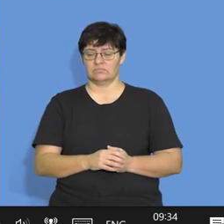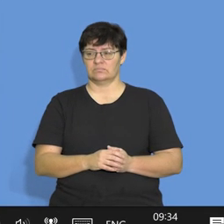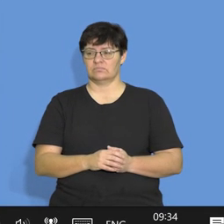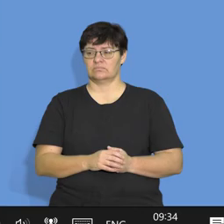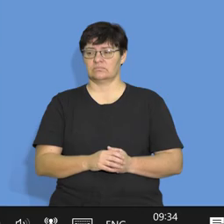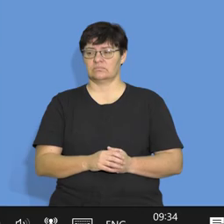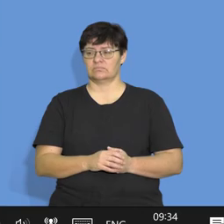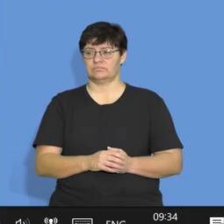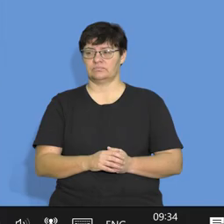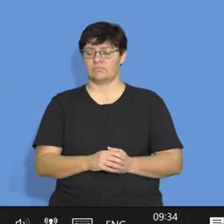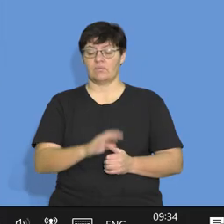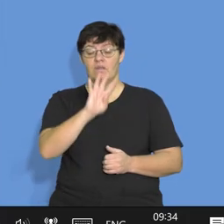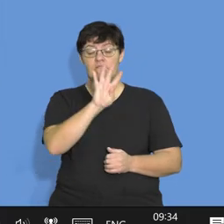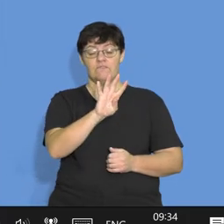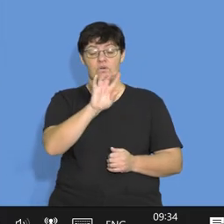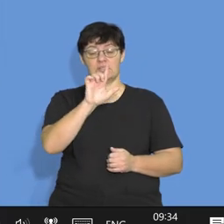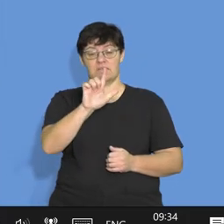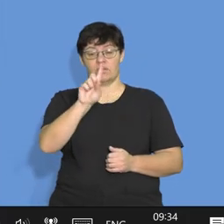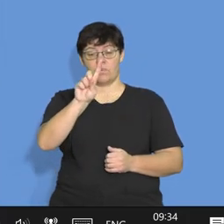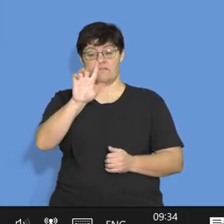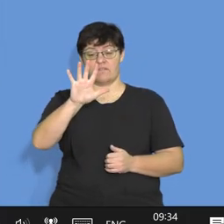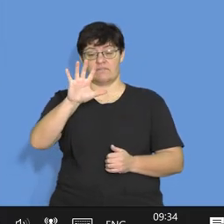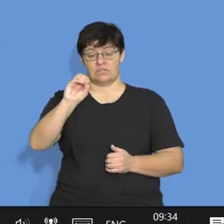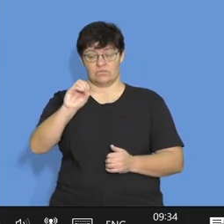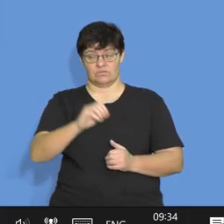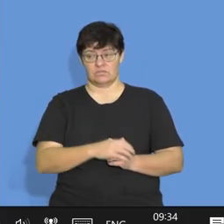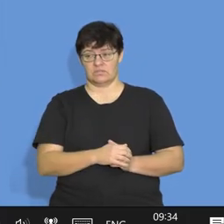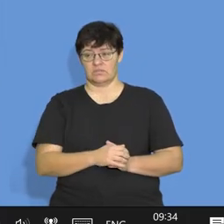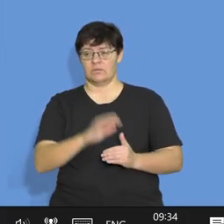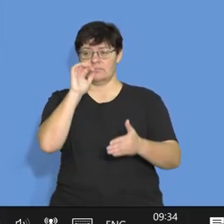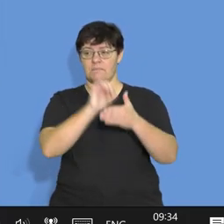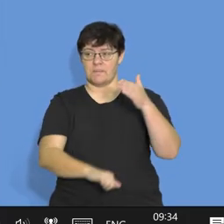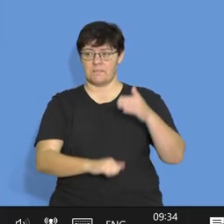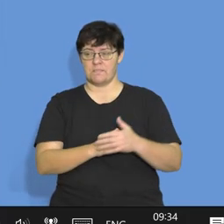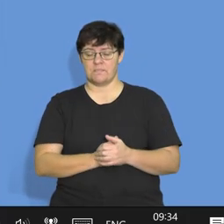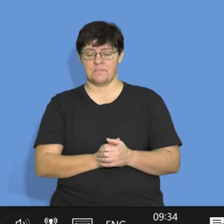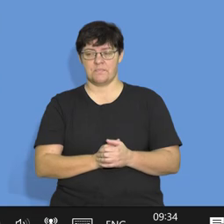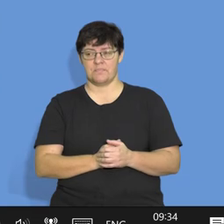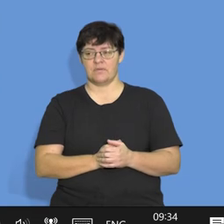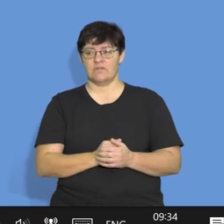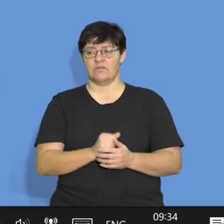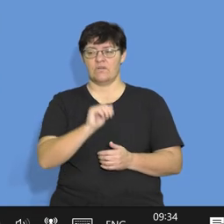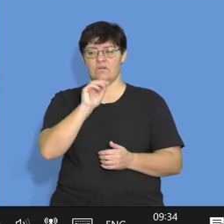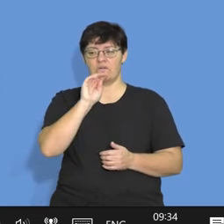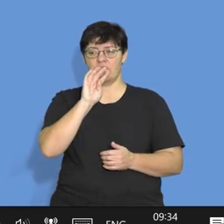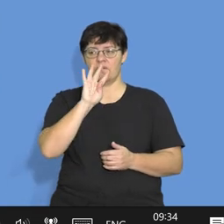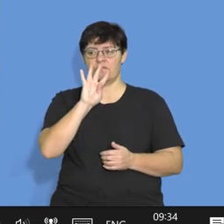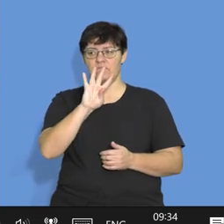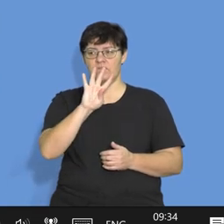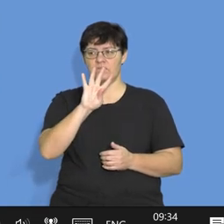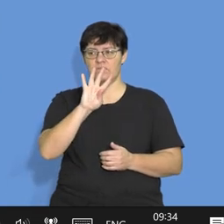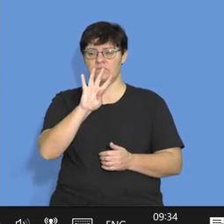Let's take the 47150, 47150, minus the 41,000,